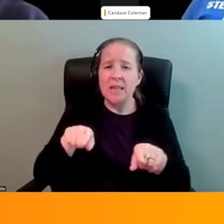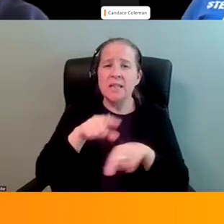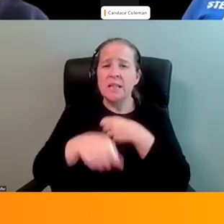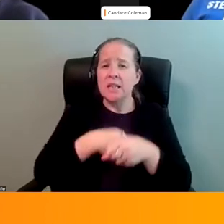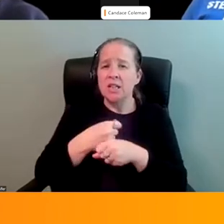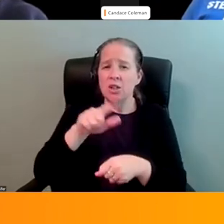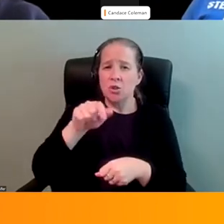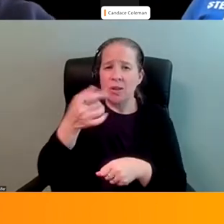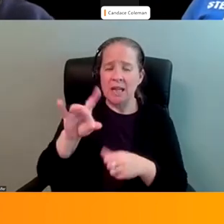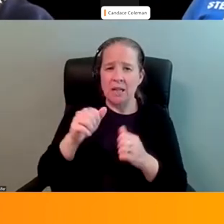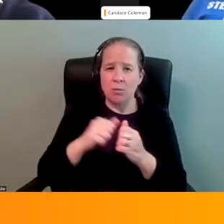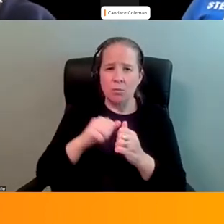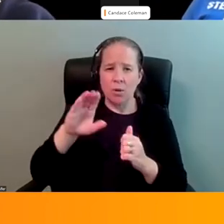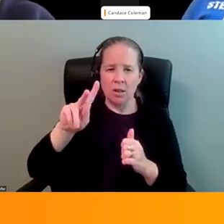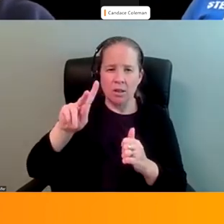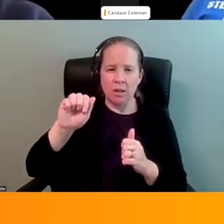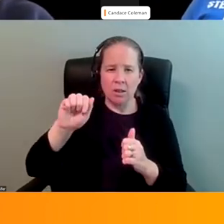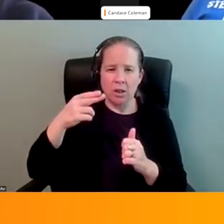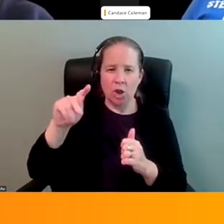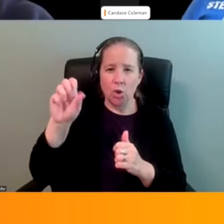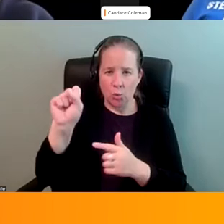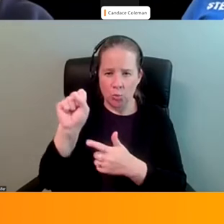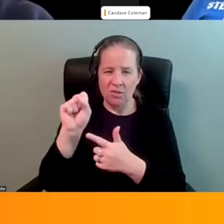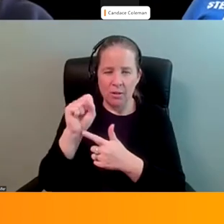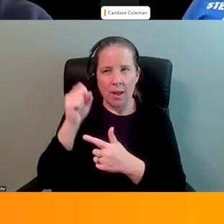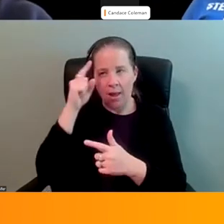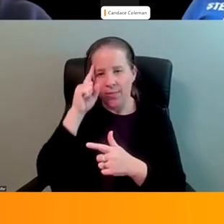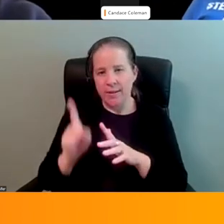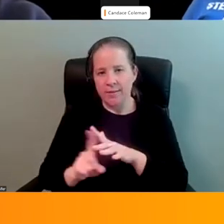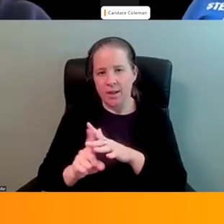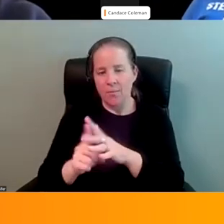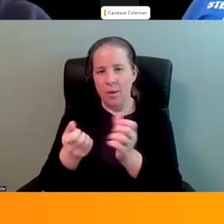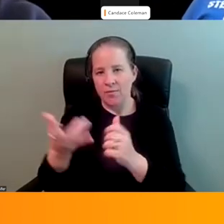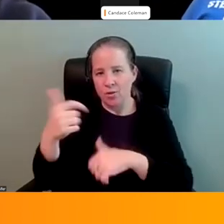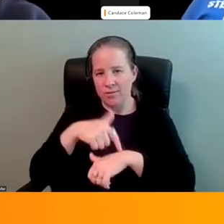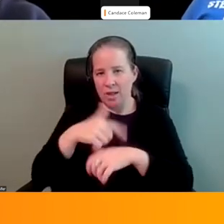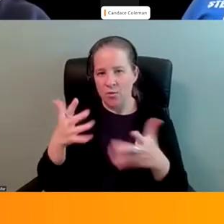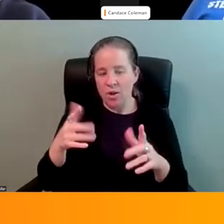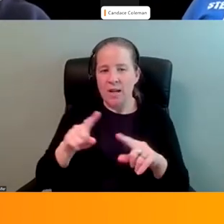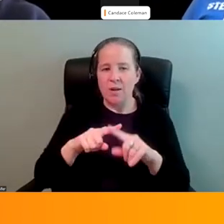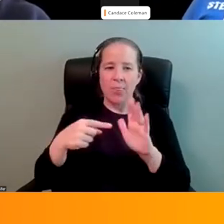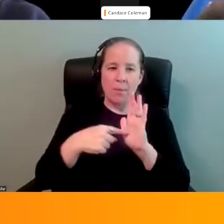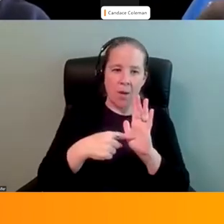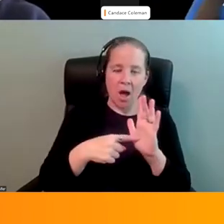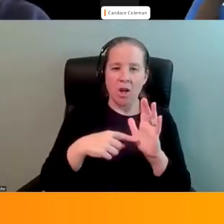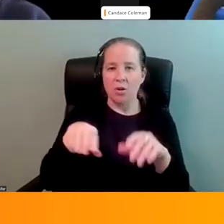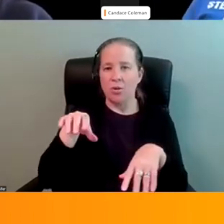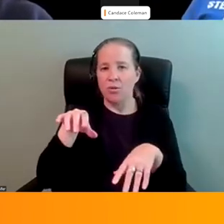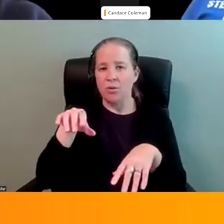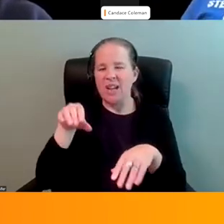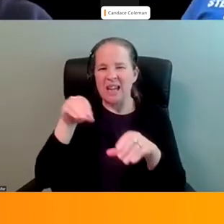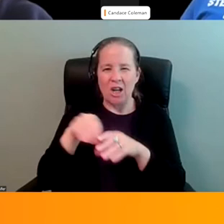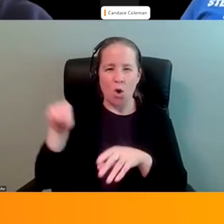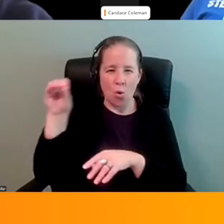with CAHOOTS, I'm sure CAHOOTS has come up probably several times today, the model in Oregon that does very